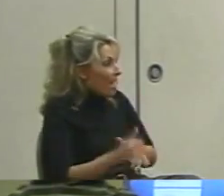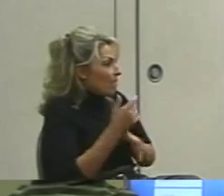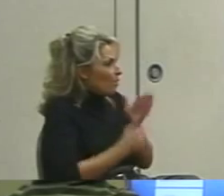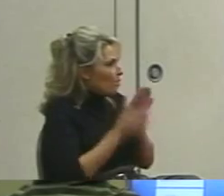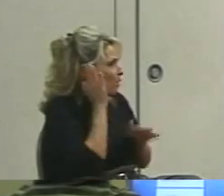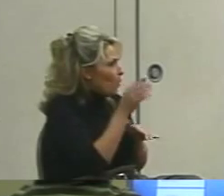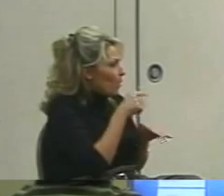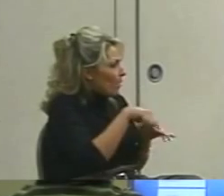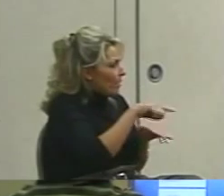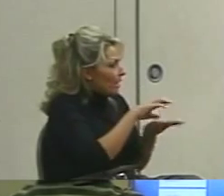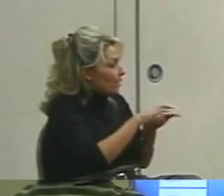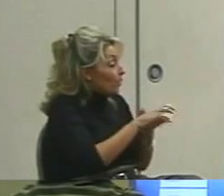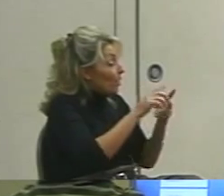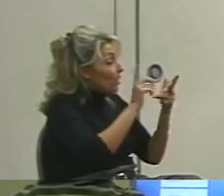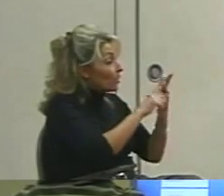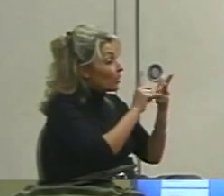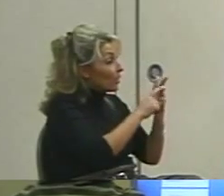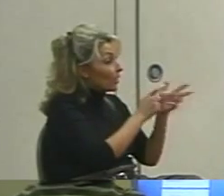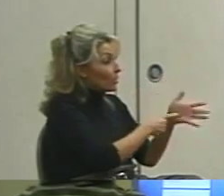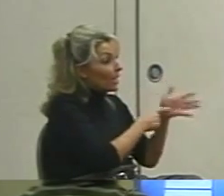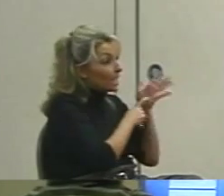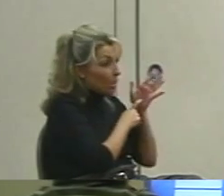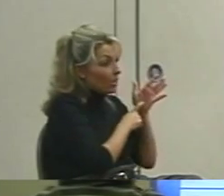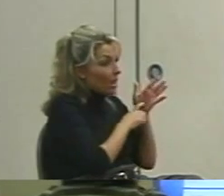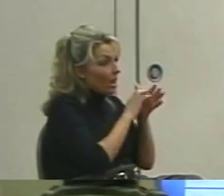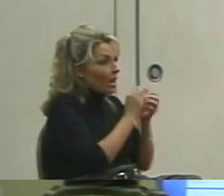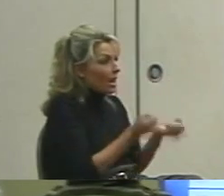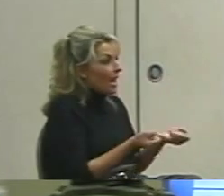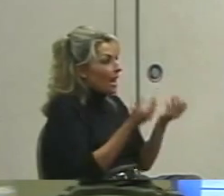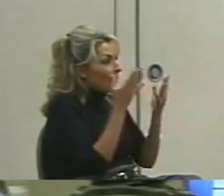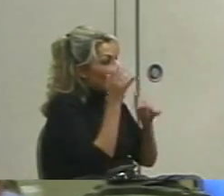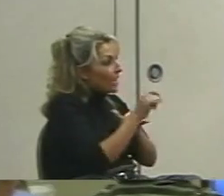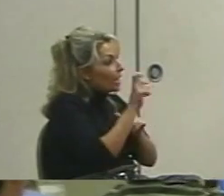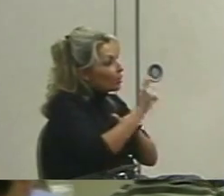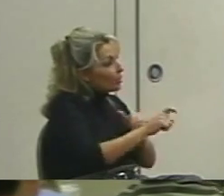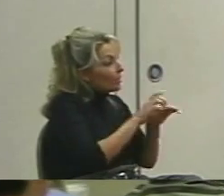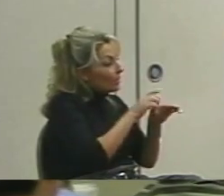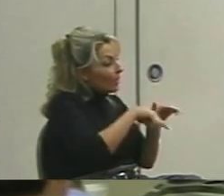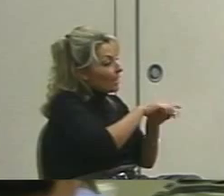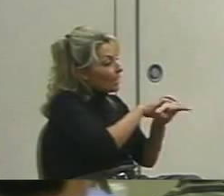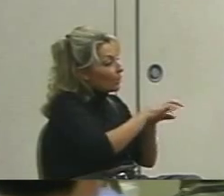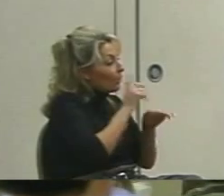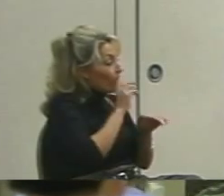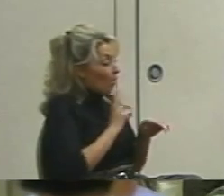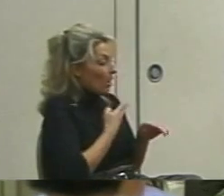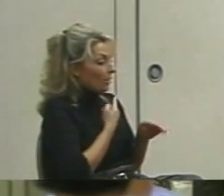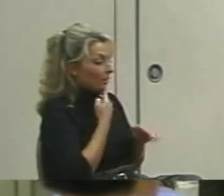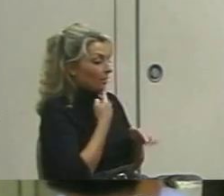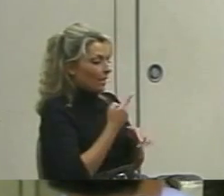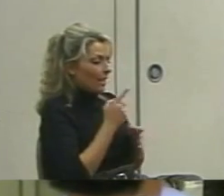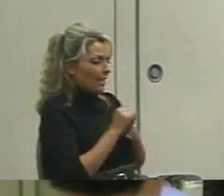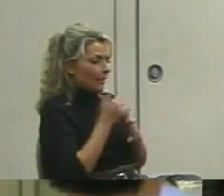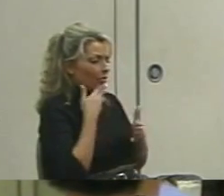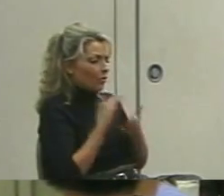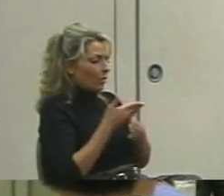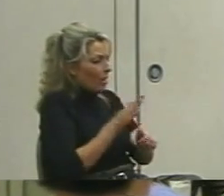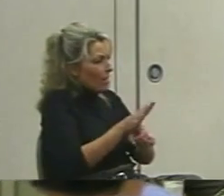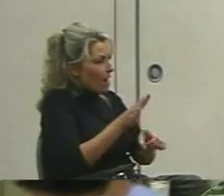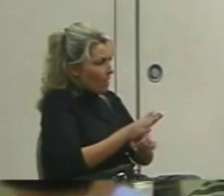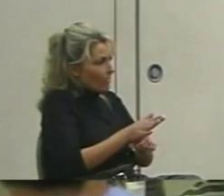do? Third, a criterion. How much of that should they do in order for us to say this is good enough?